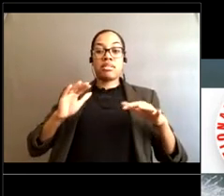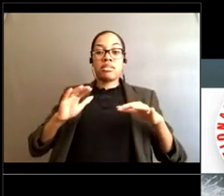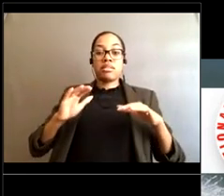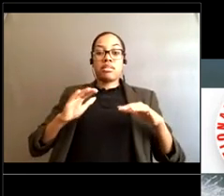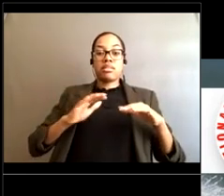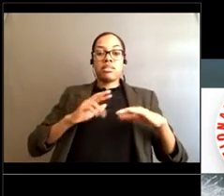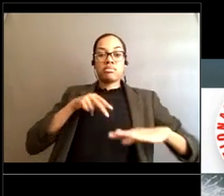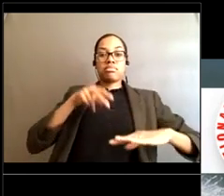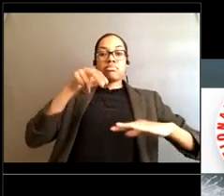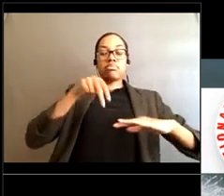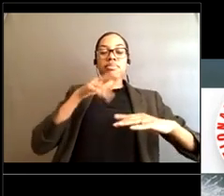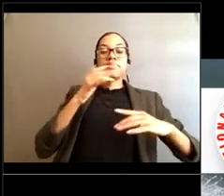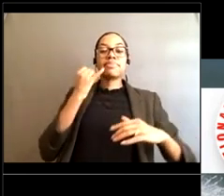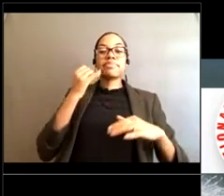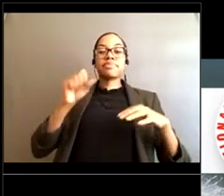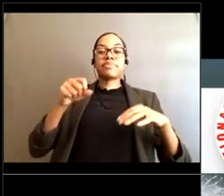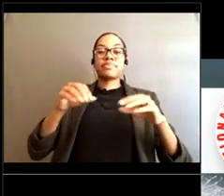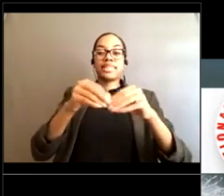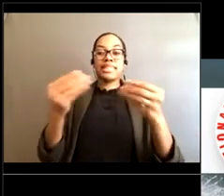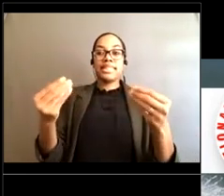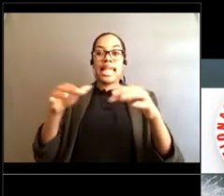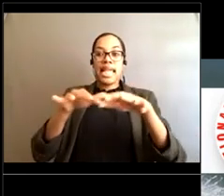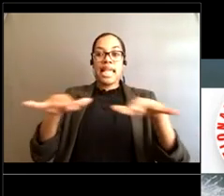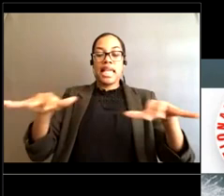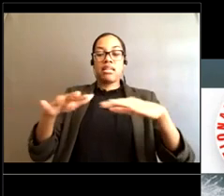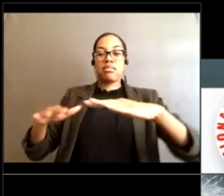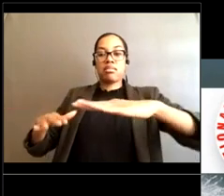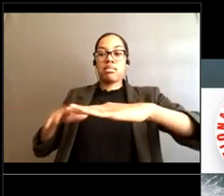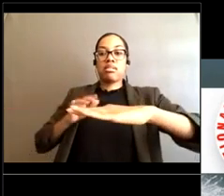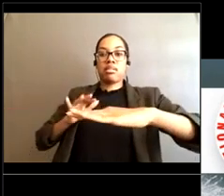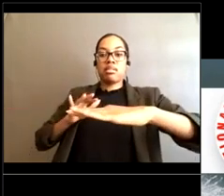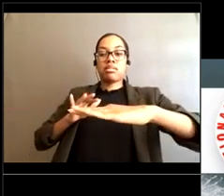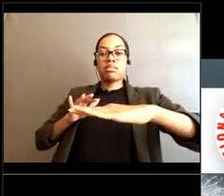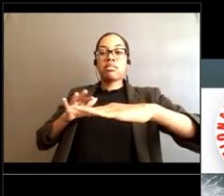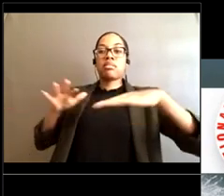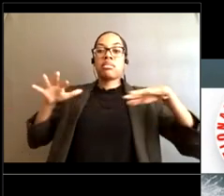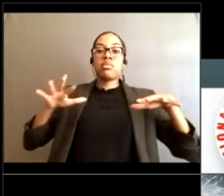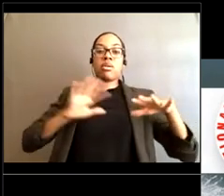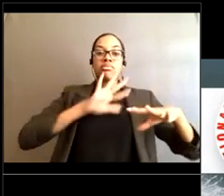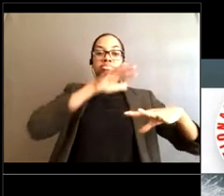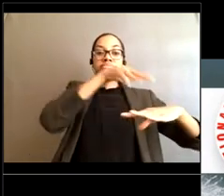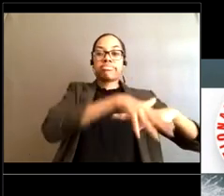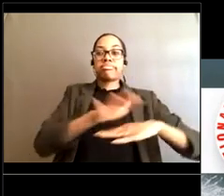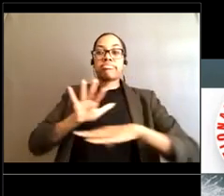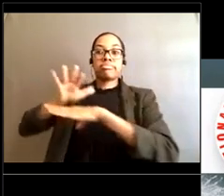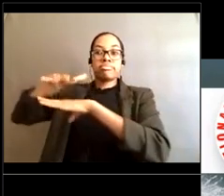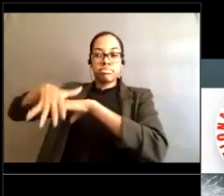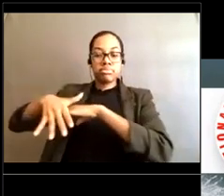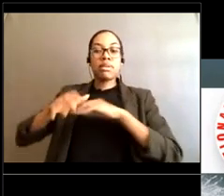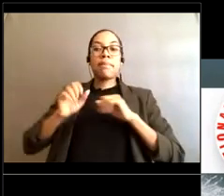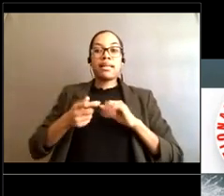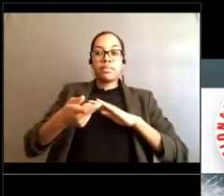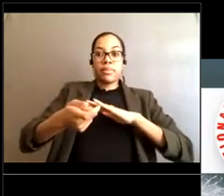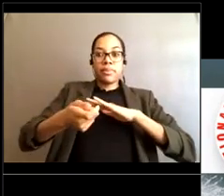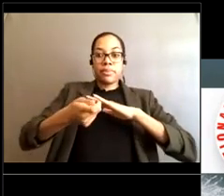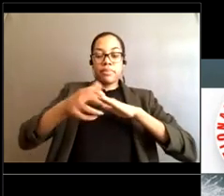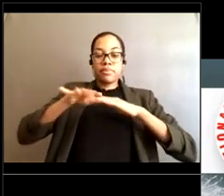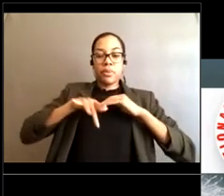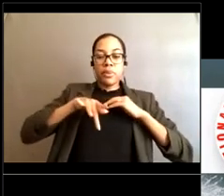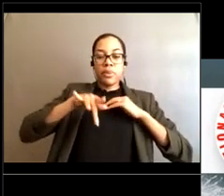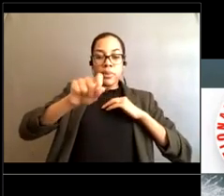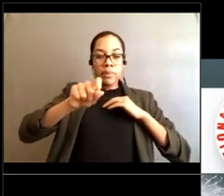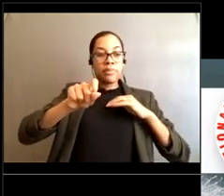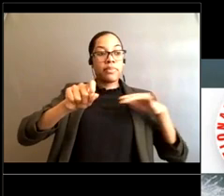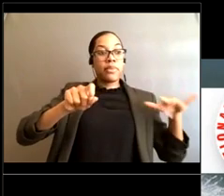Yes, you can definitely see several There are certain trouble spots. I think steve hit on it earlier Near